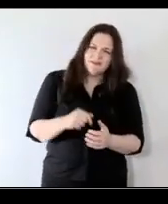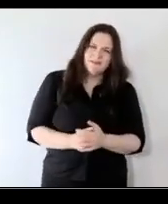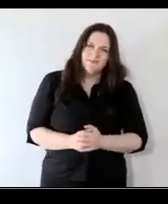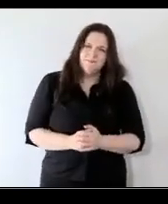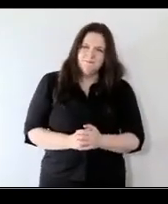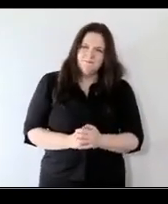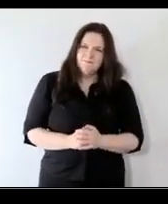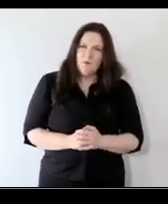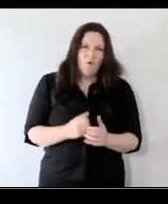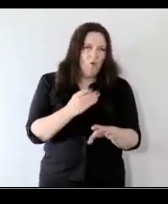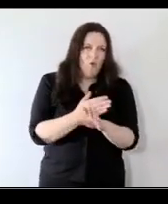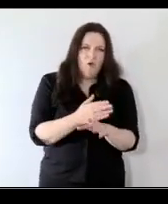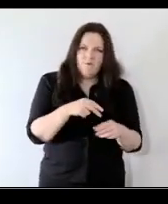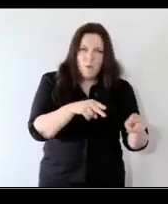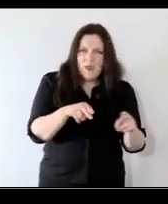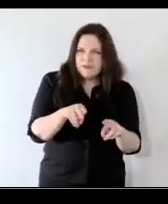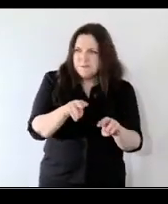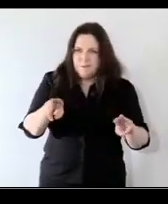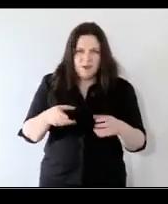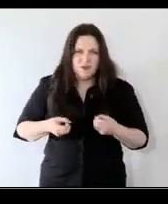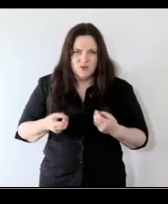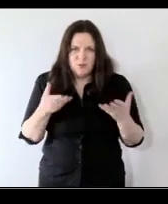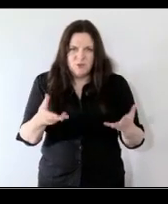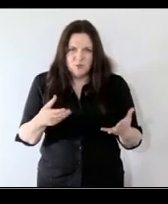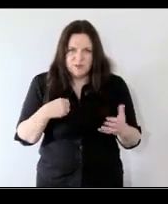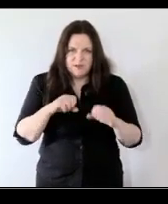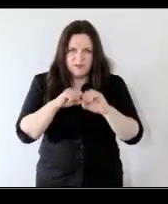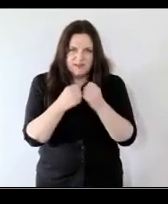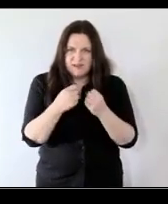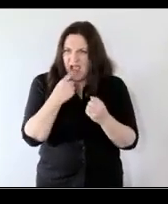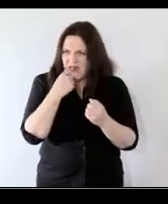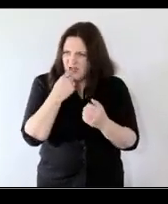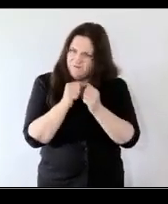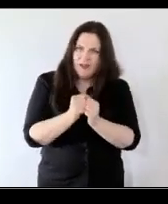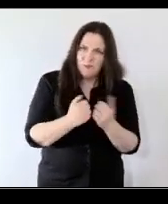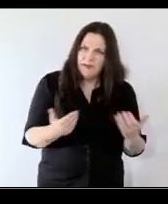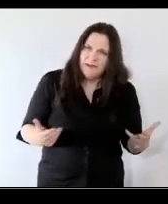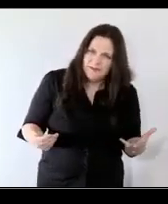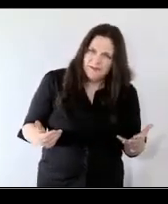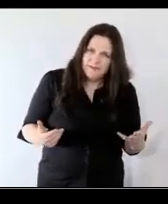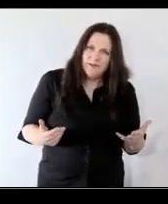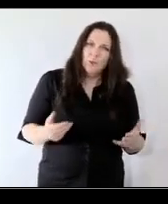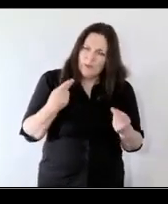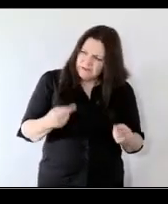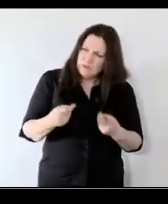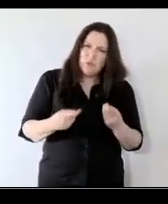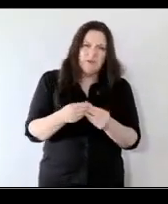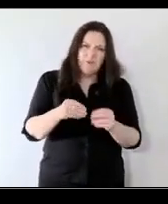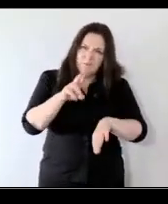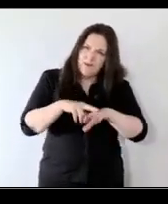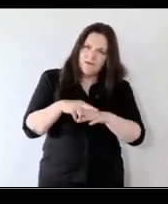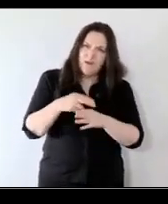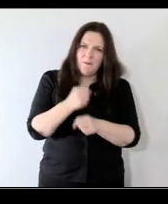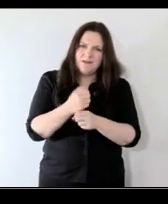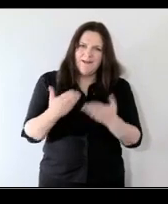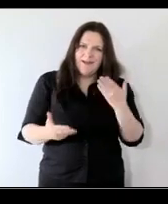try and remember that all of the ways in which people contribute to society are valuable and we need to do something better about